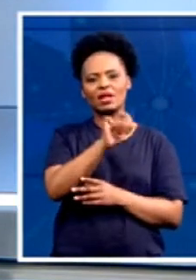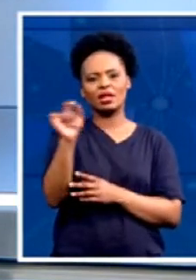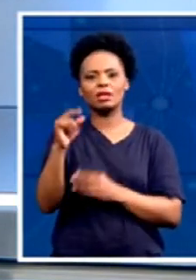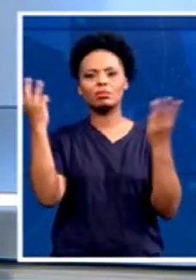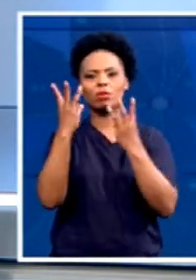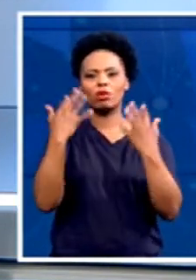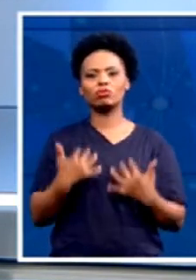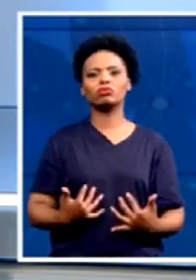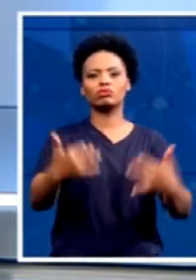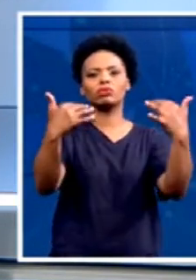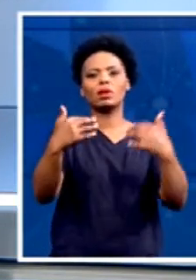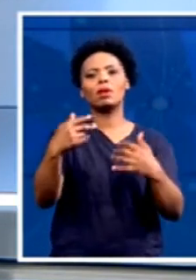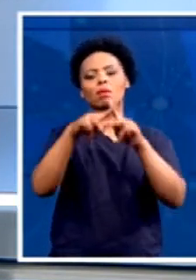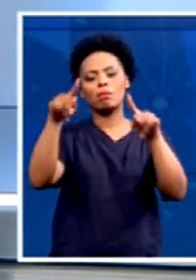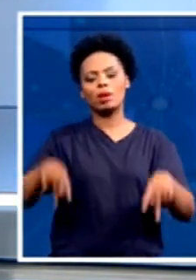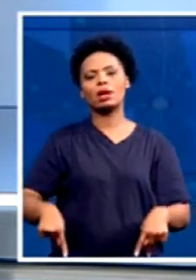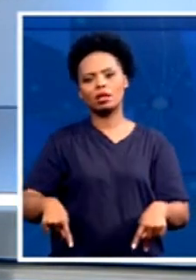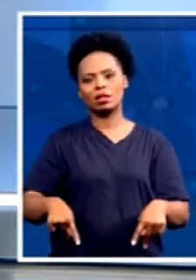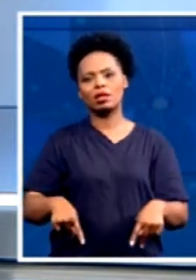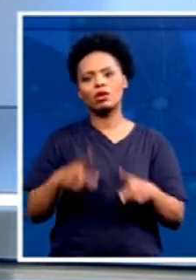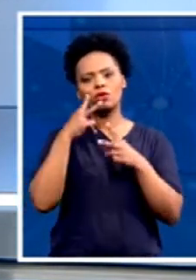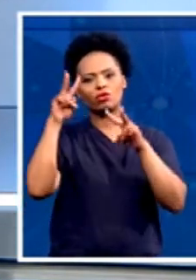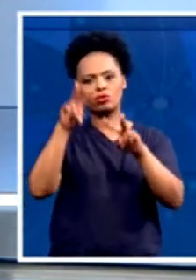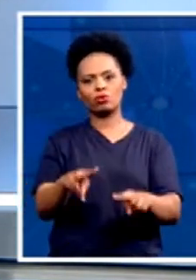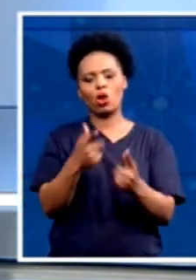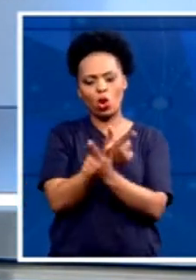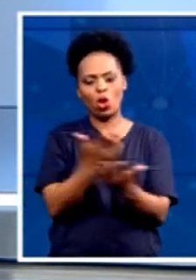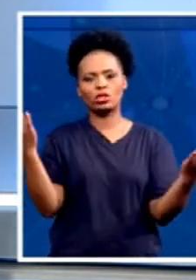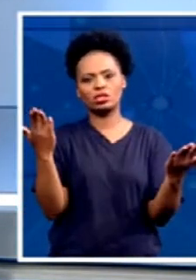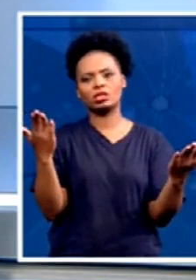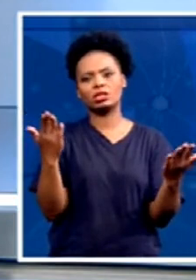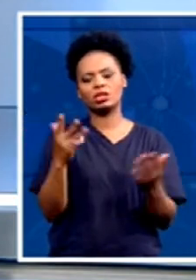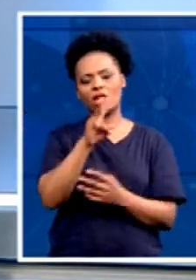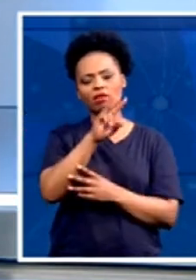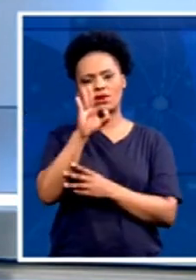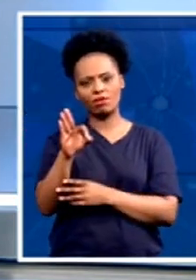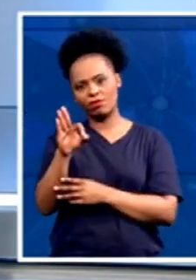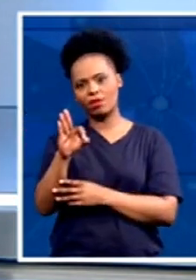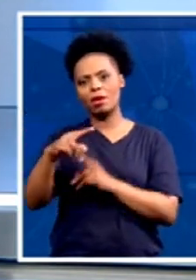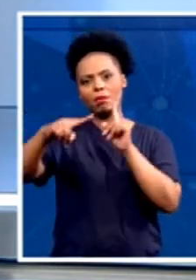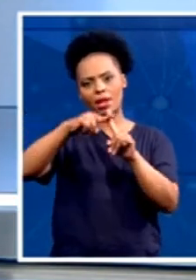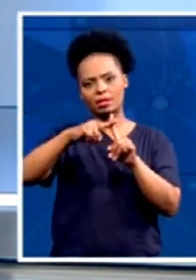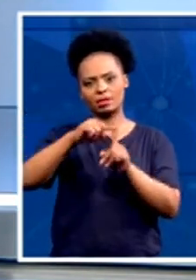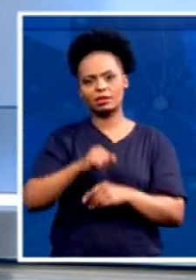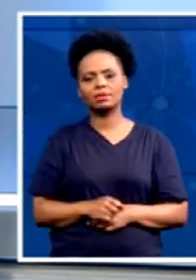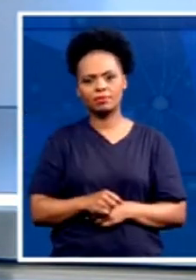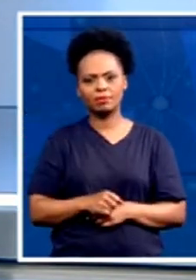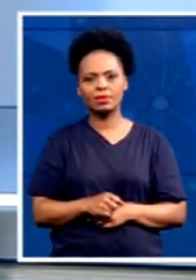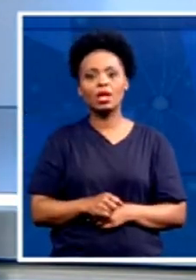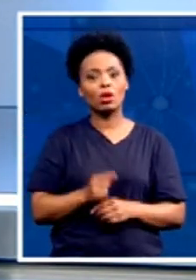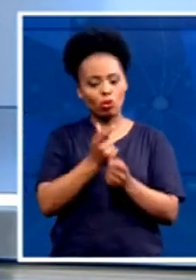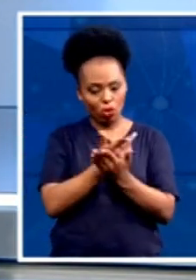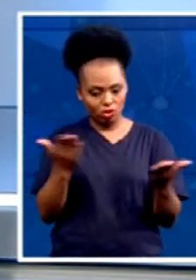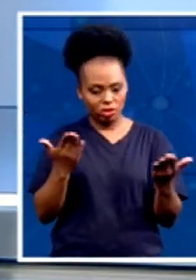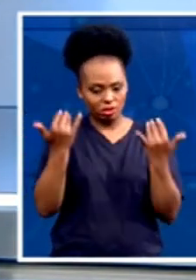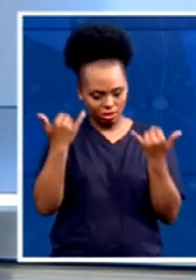of the Freedom Front Plus manifesto. The party, South Africa's fifth largest, is seeking to grow its